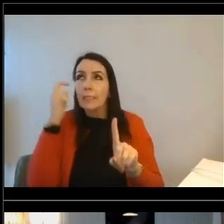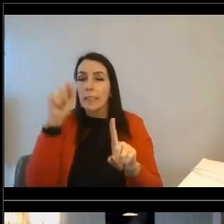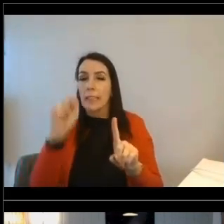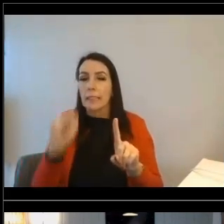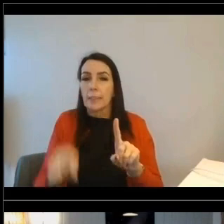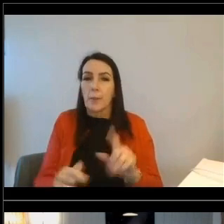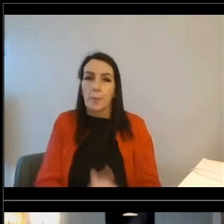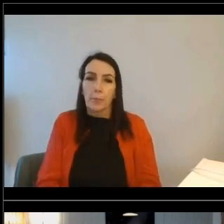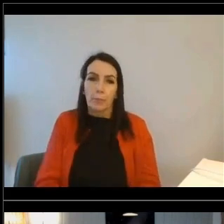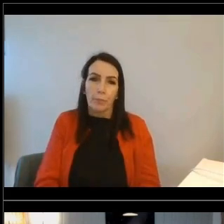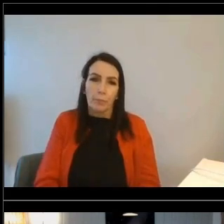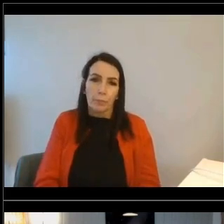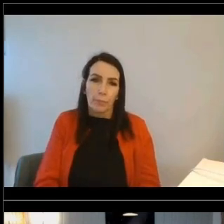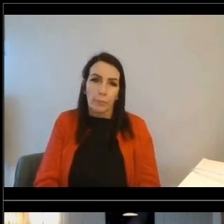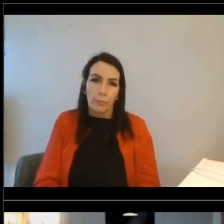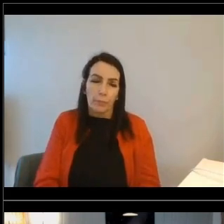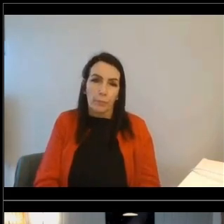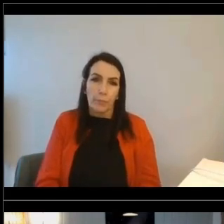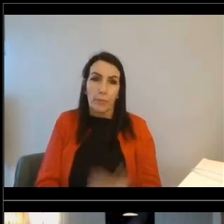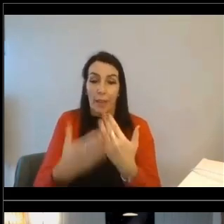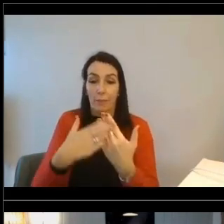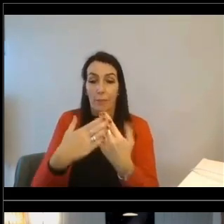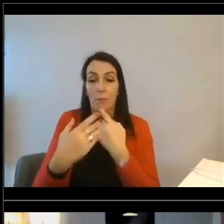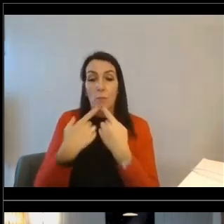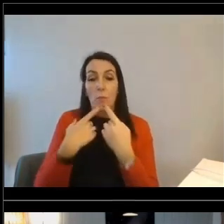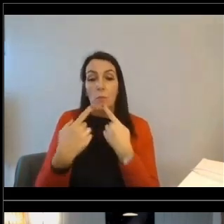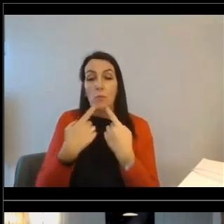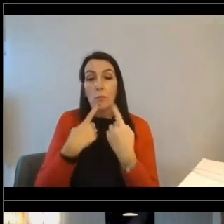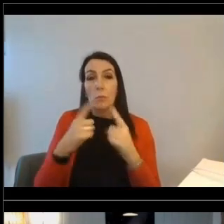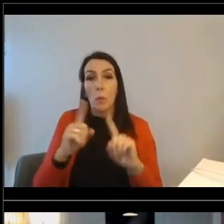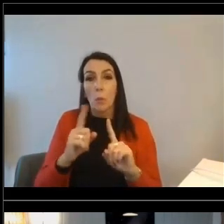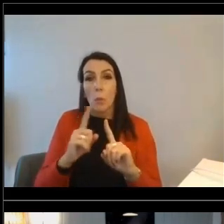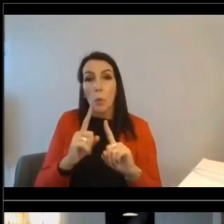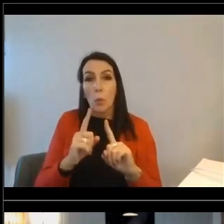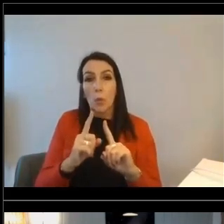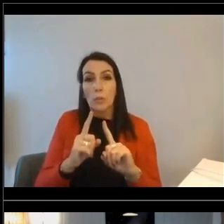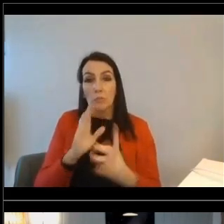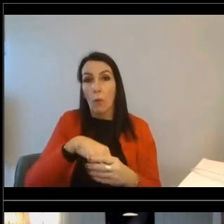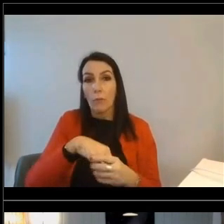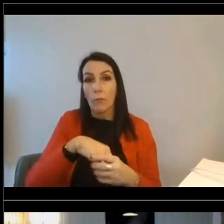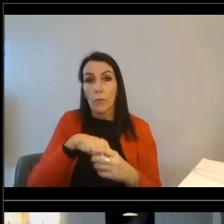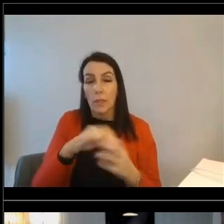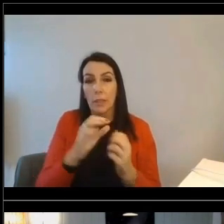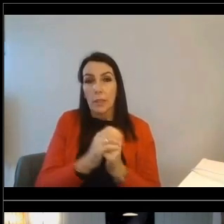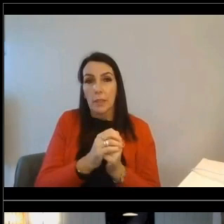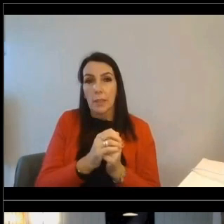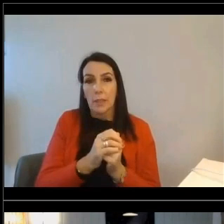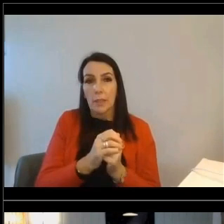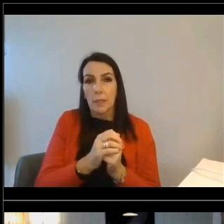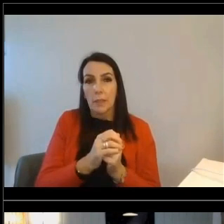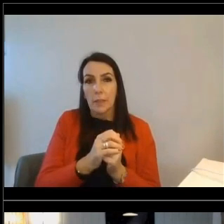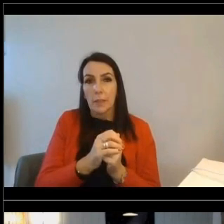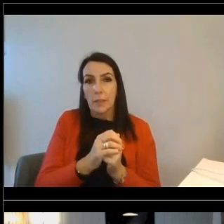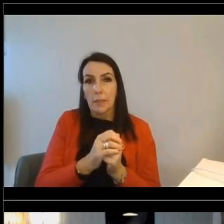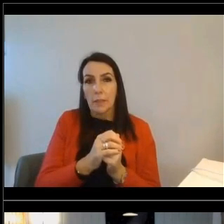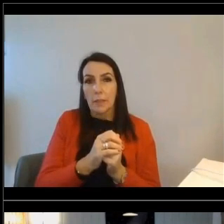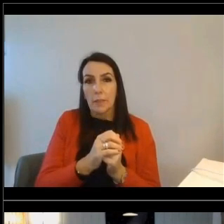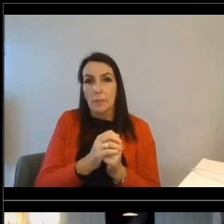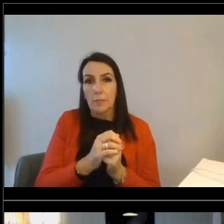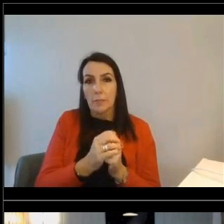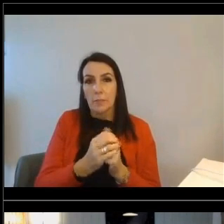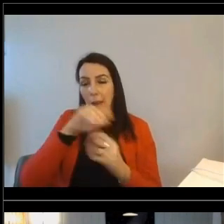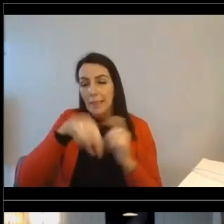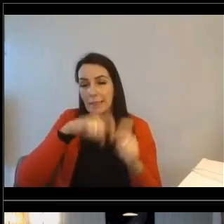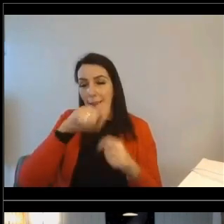And you can see here that there's more information on what actually is involved in terms of fitting solar panels to your home. So things like payback